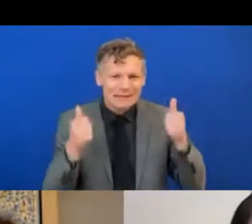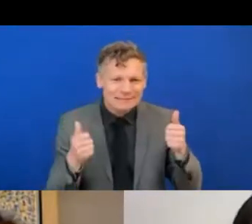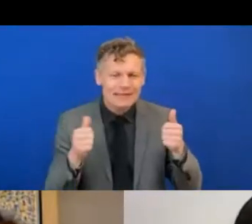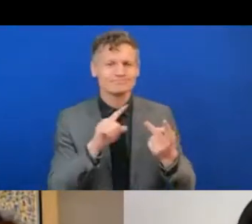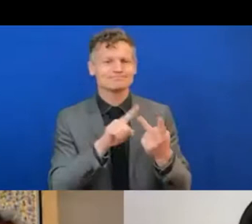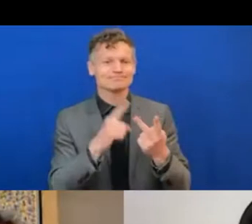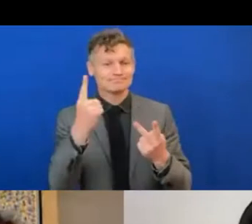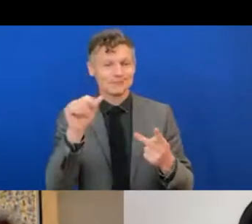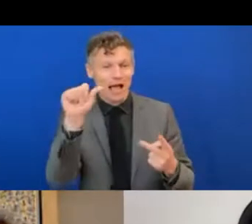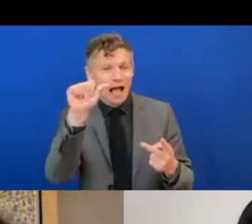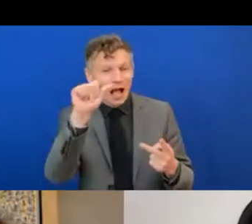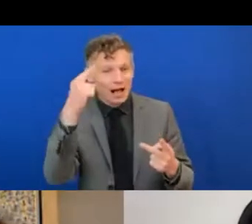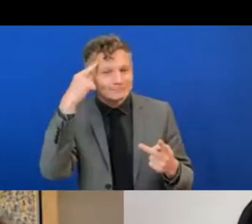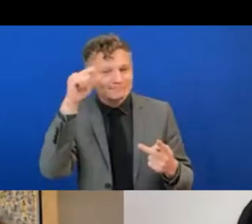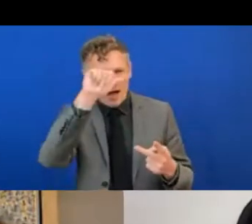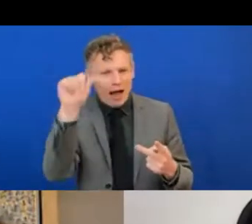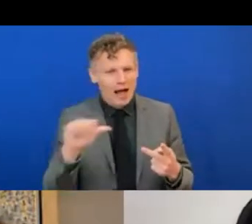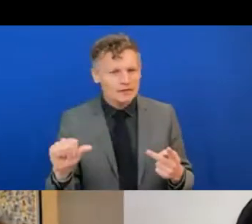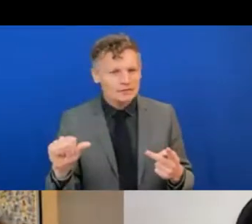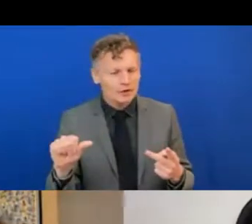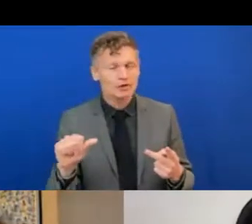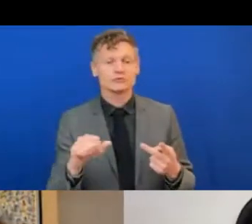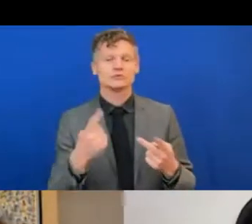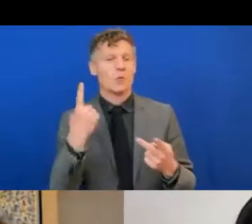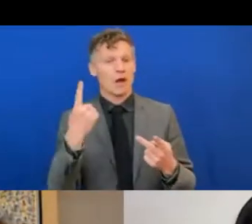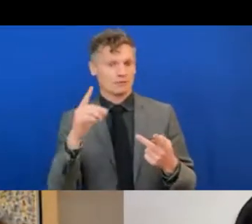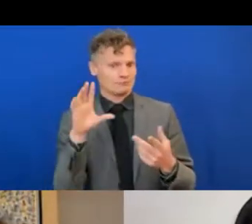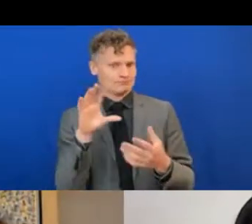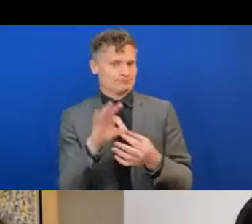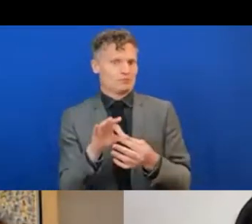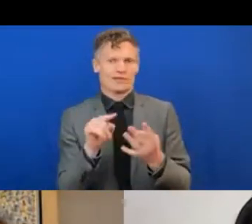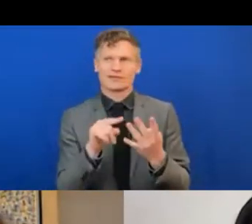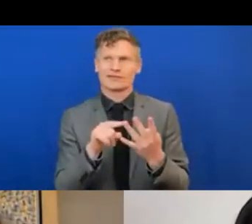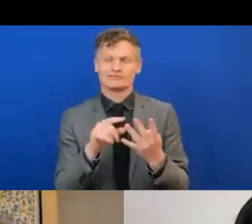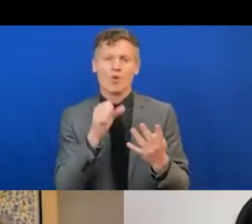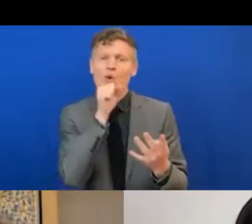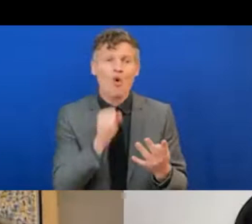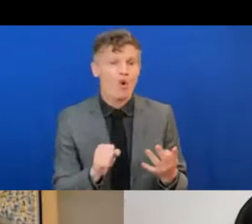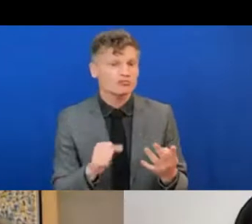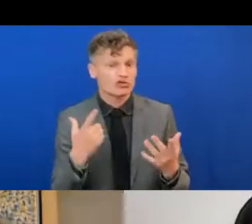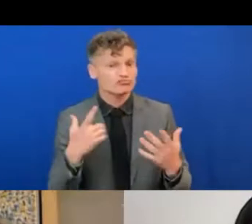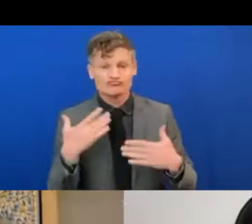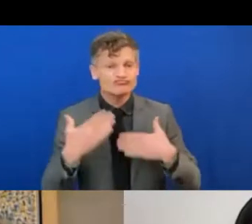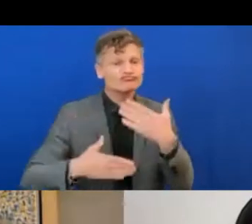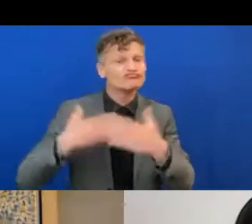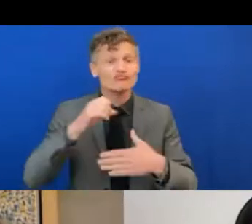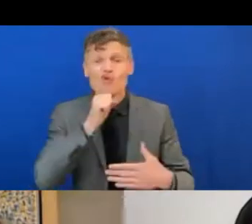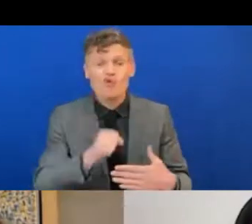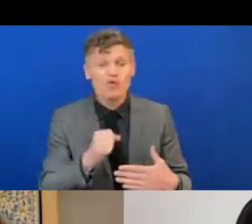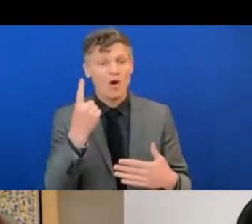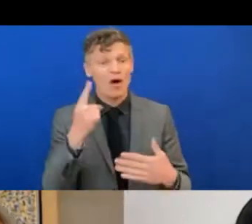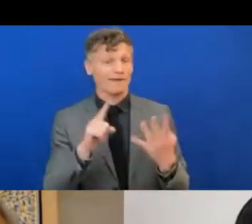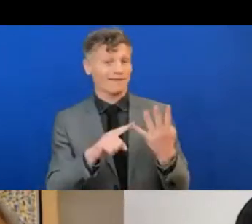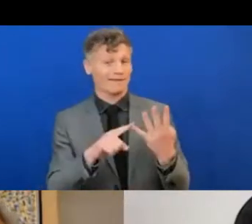aging, getting old. We'll have one on transportation and mobility.